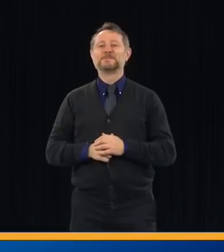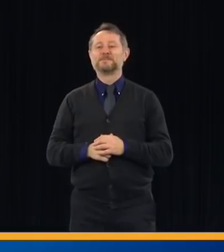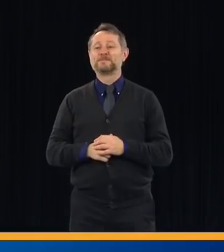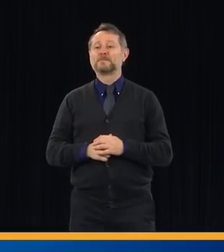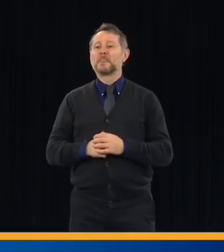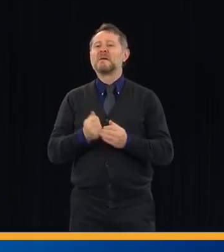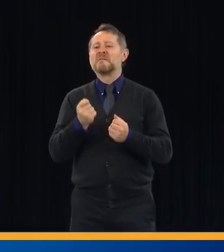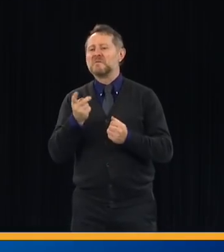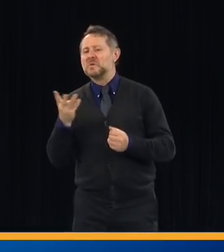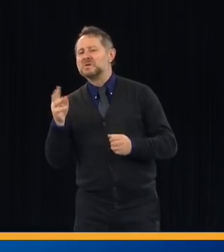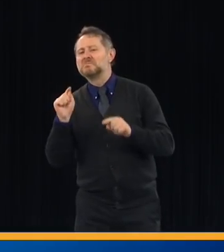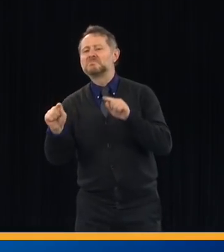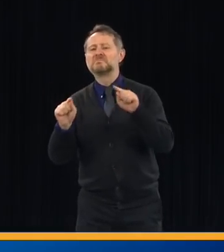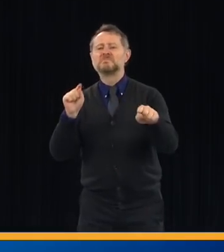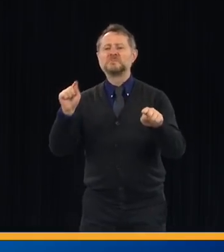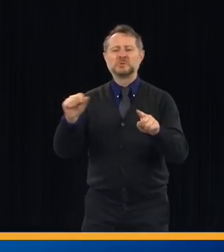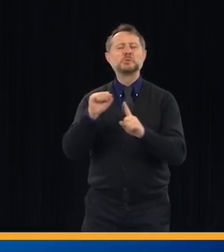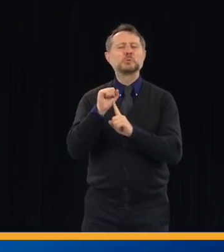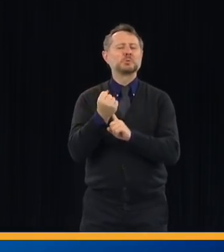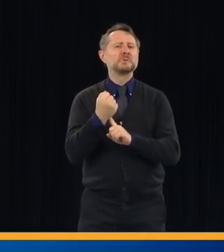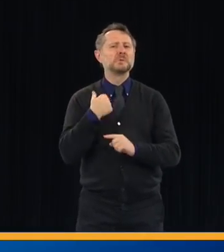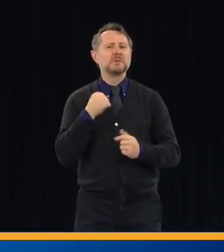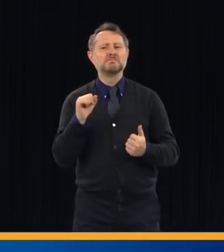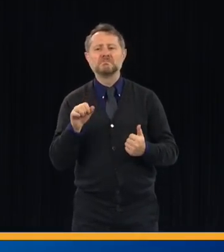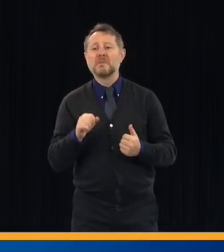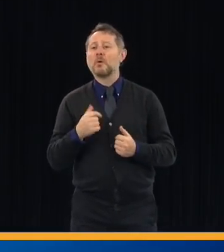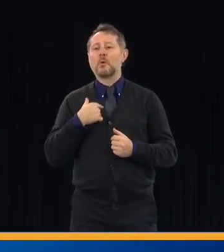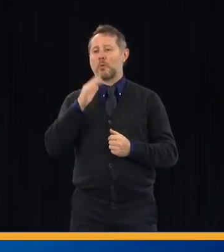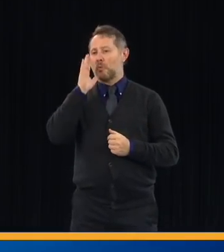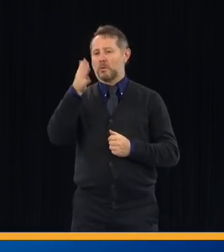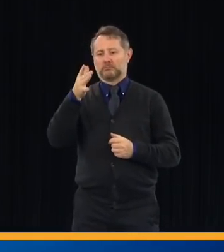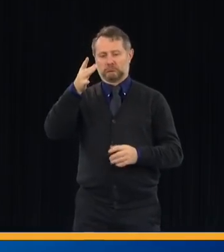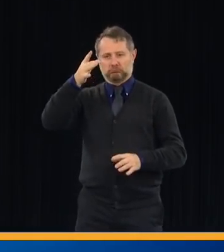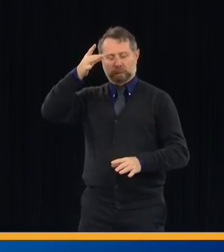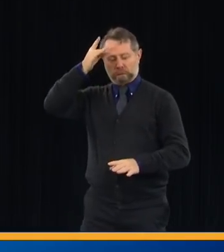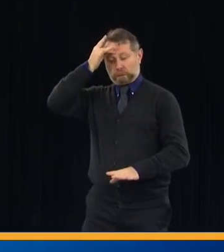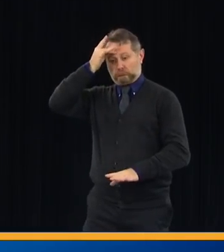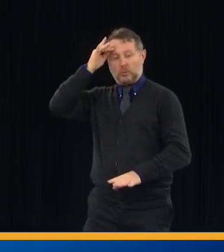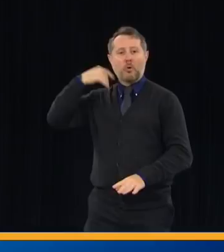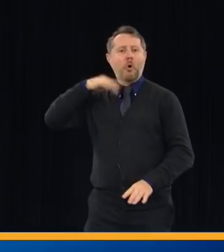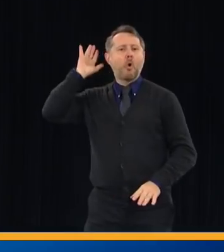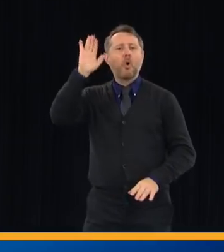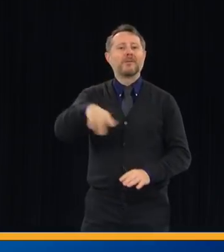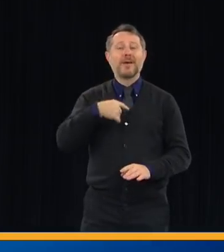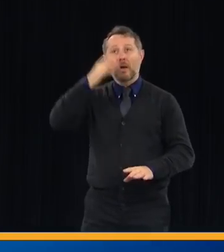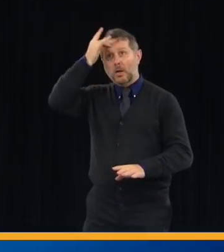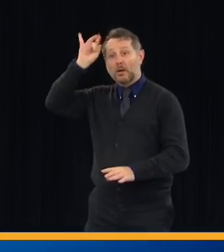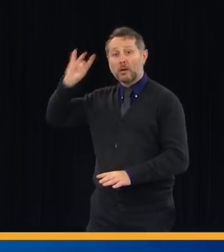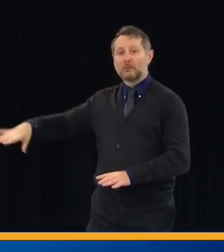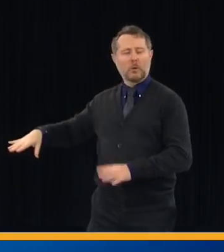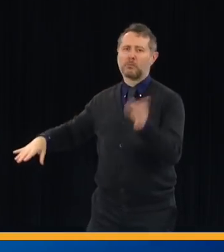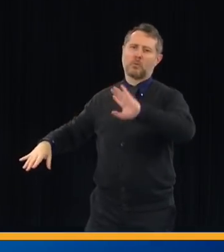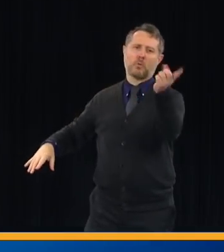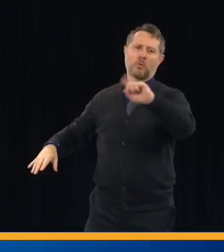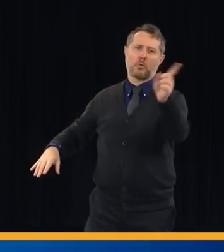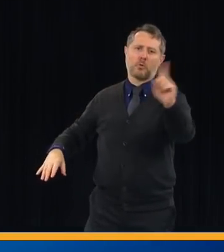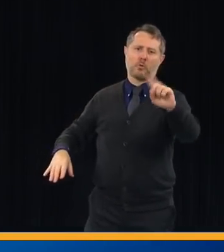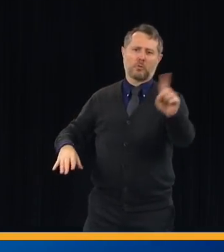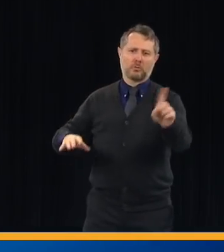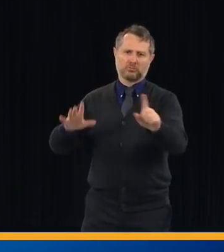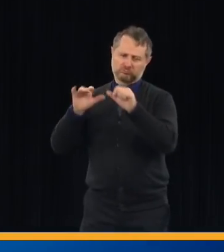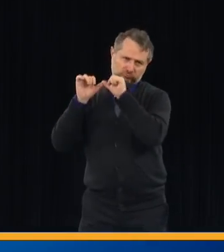through this that will stay with me for all time, and a couple of moments that